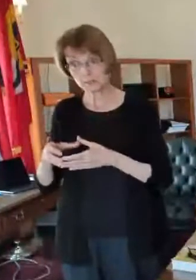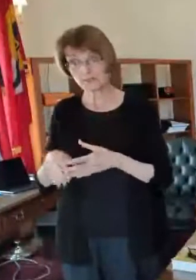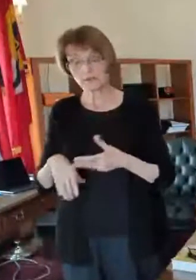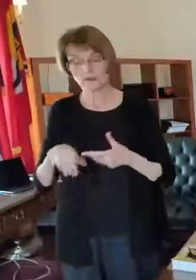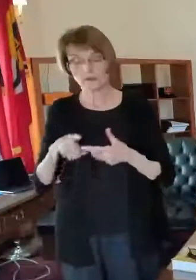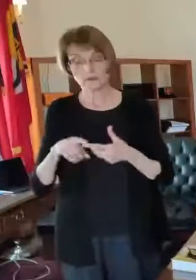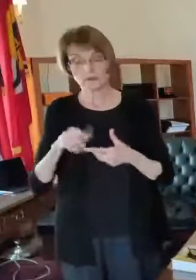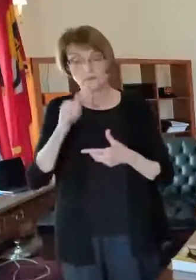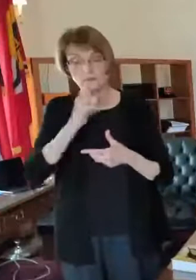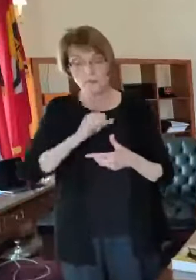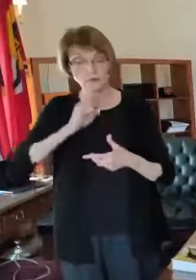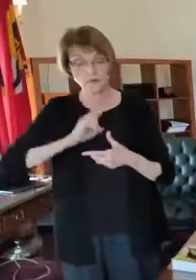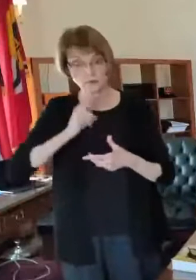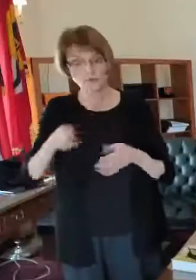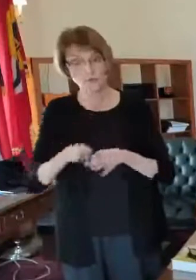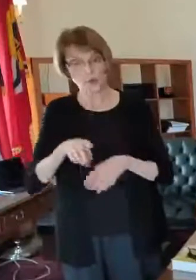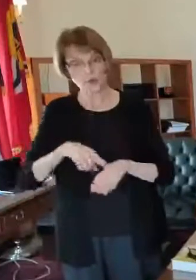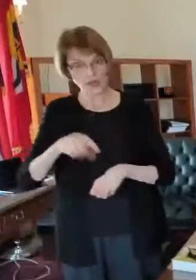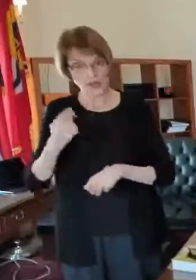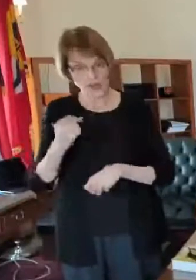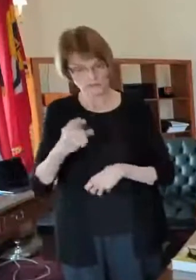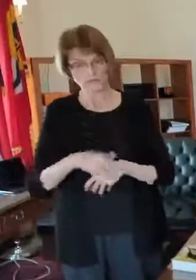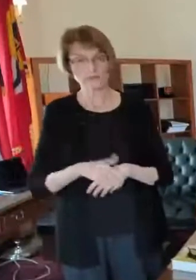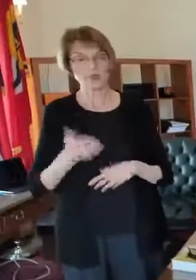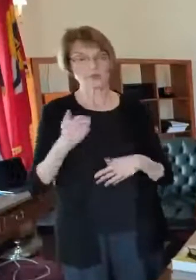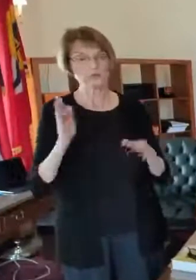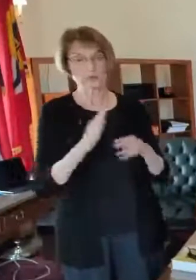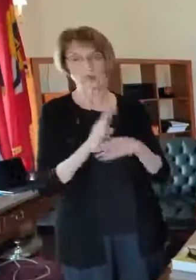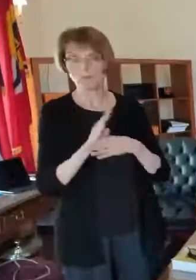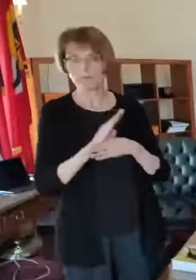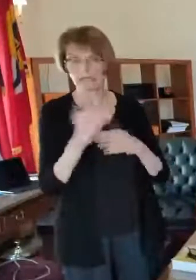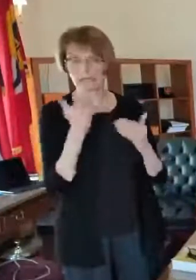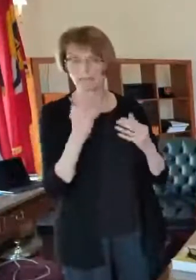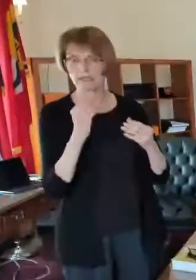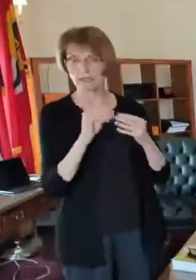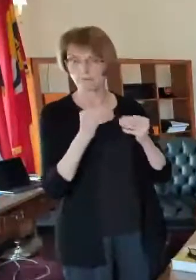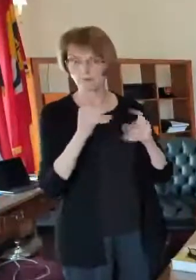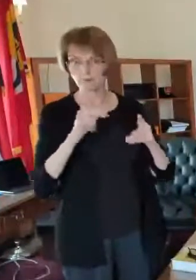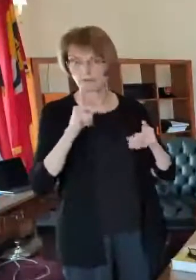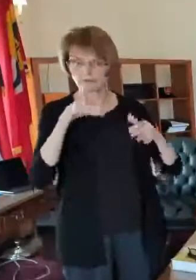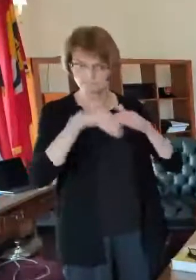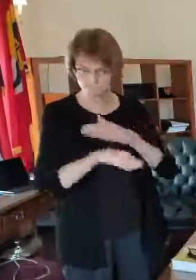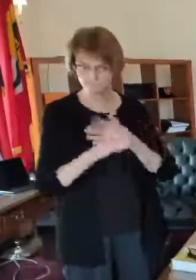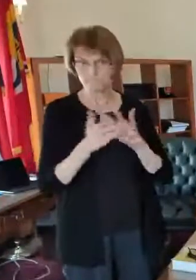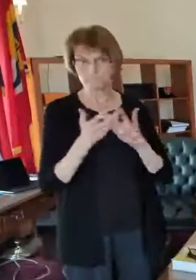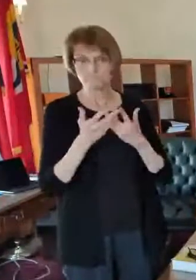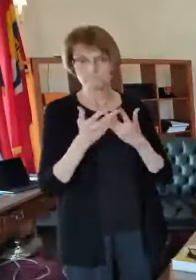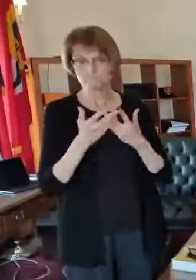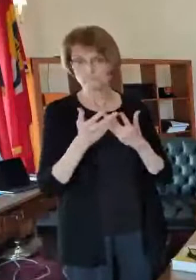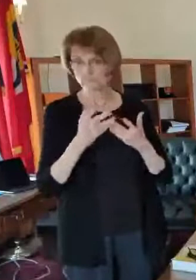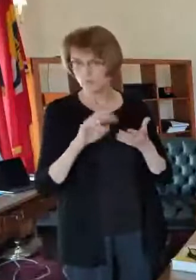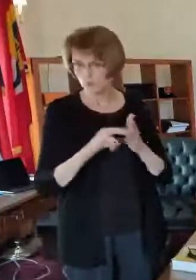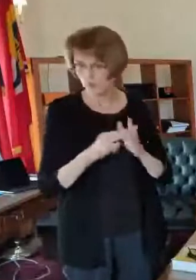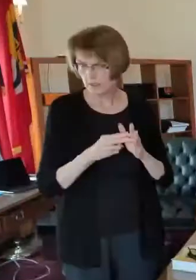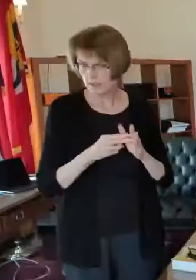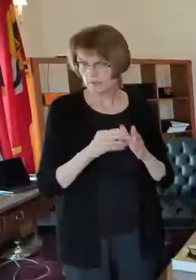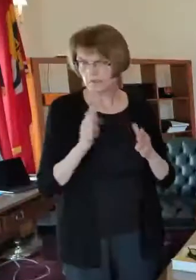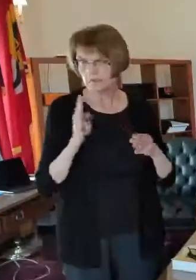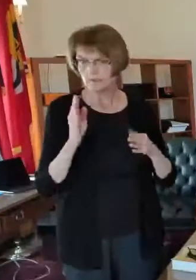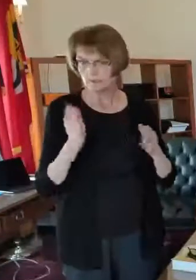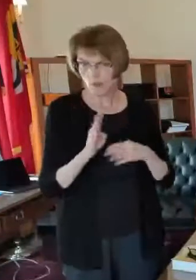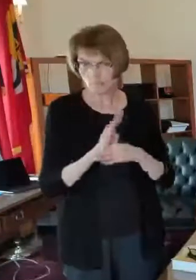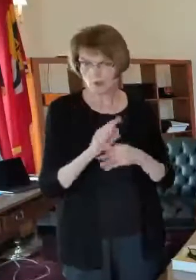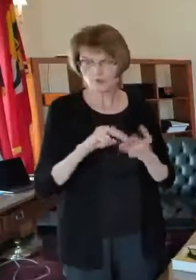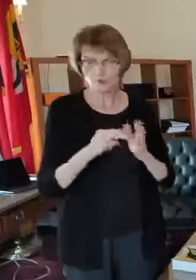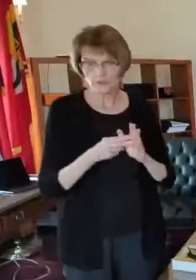so the small business capacity is um if you're talking about bars and restaurants and i assume that you are